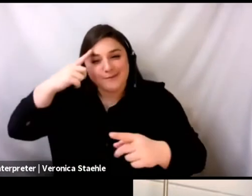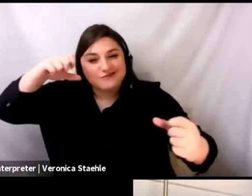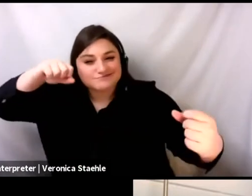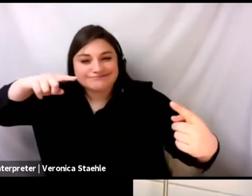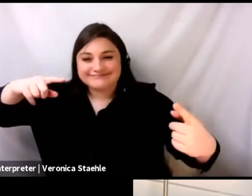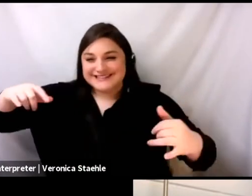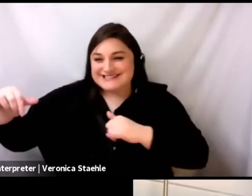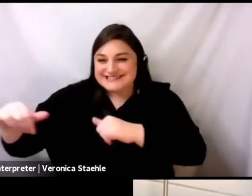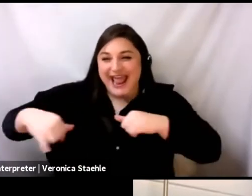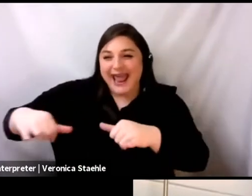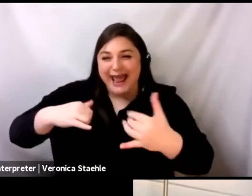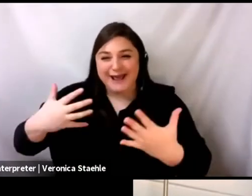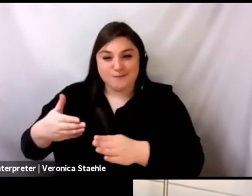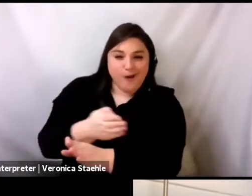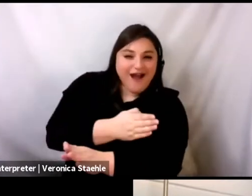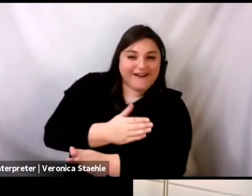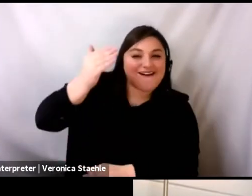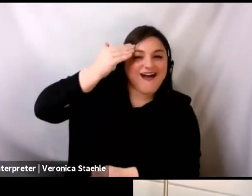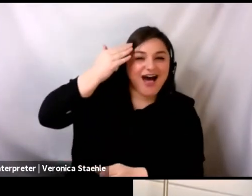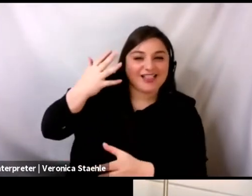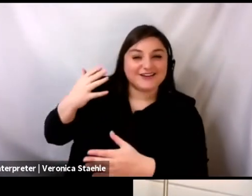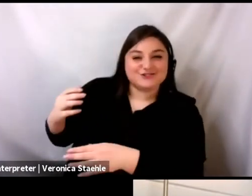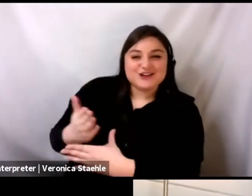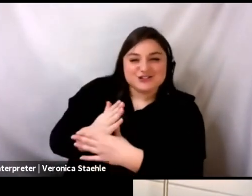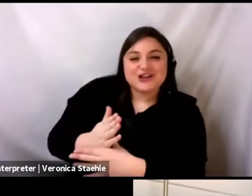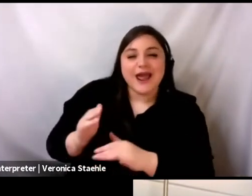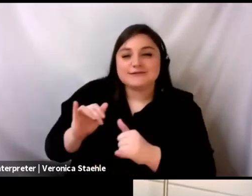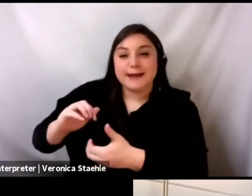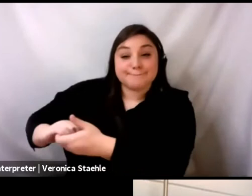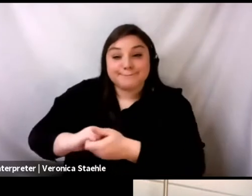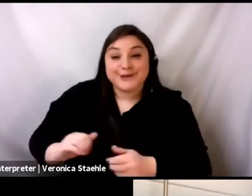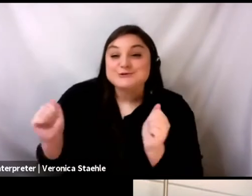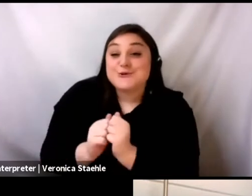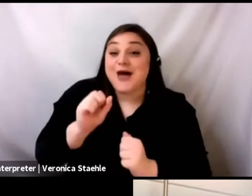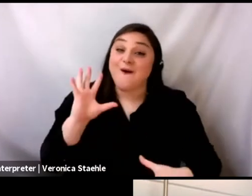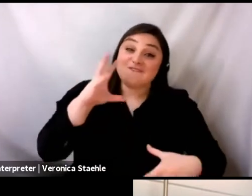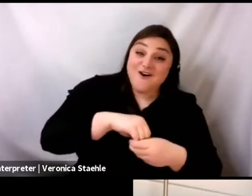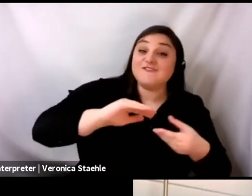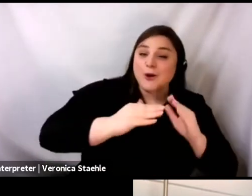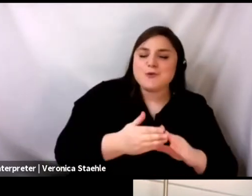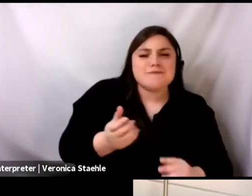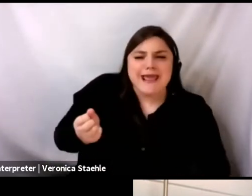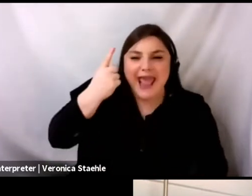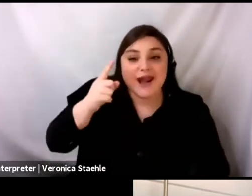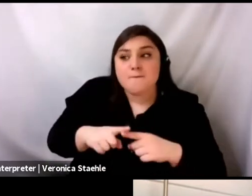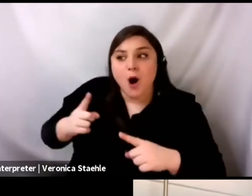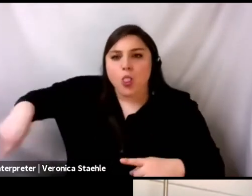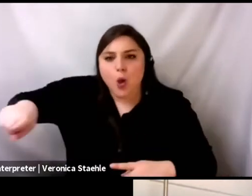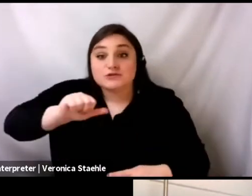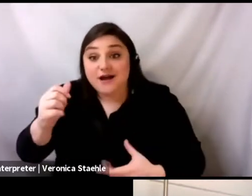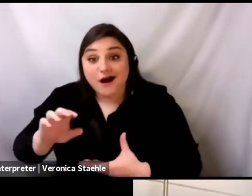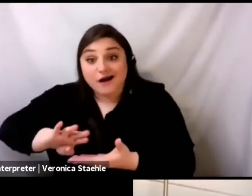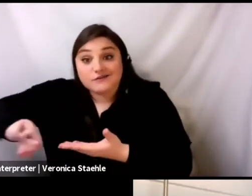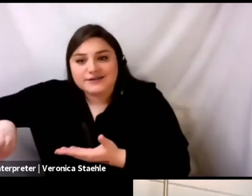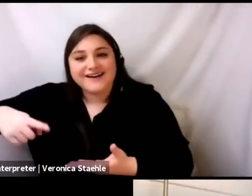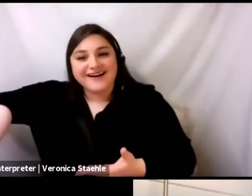or have some kind of previous, um, engagement or community who's very deeply involved, um, with, um, digital